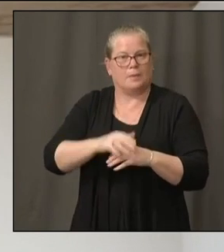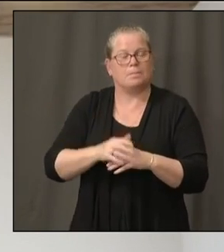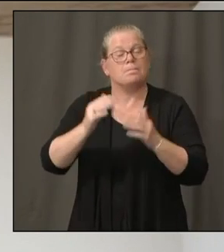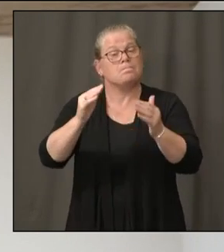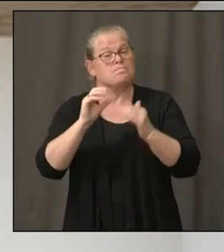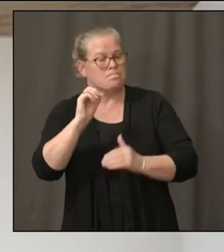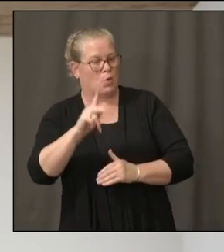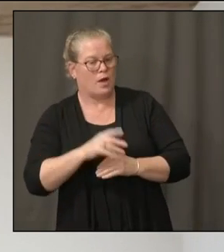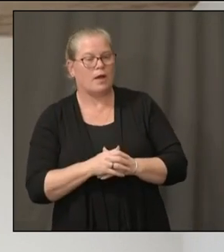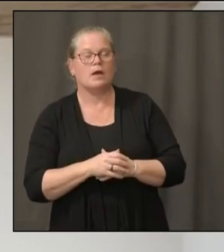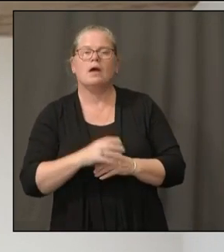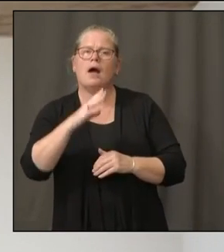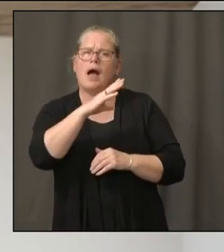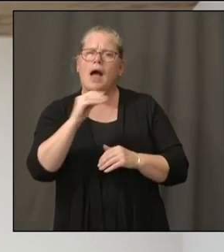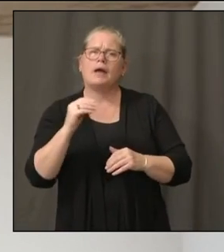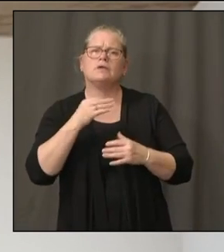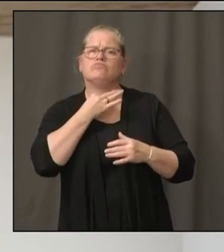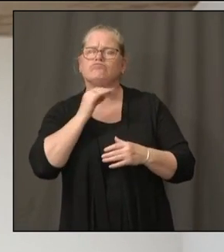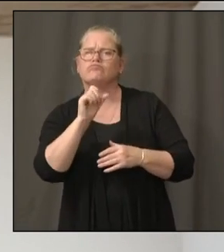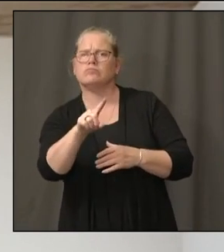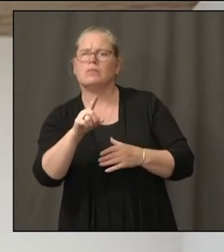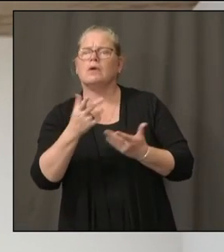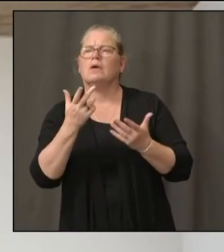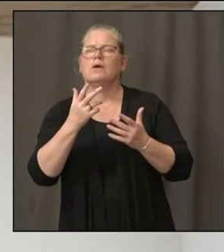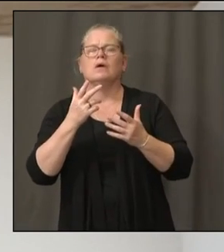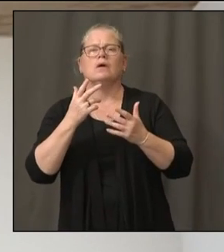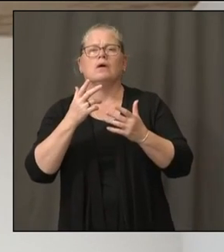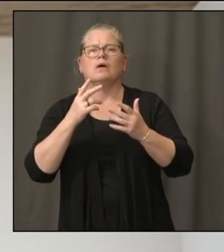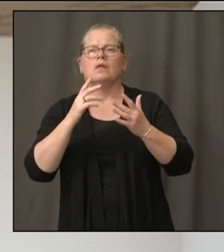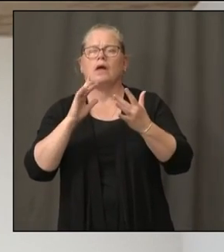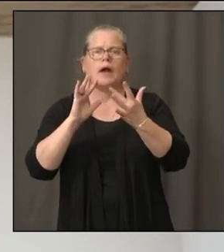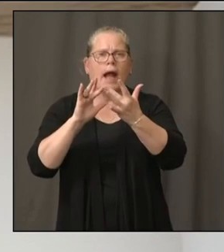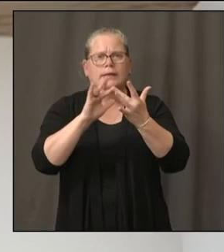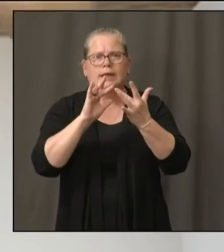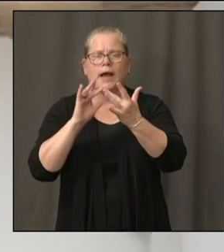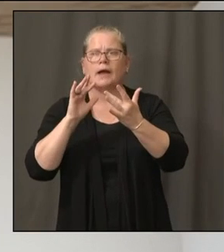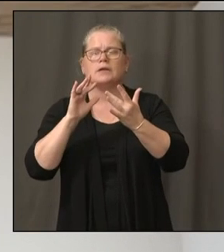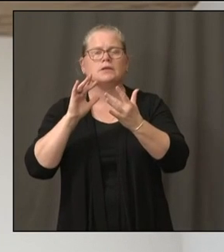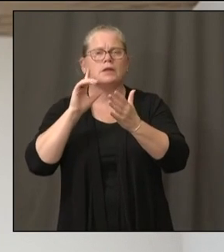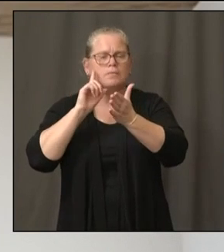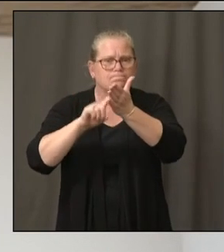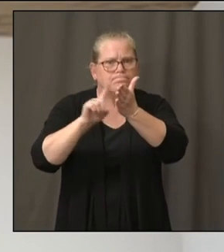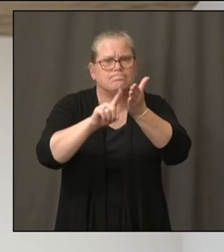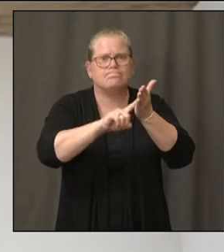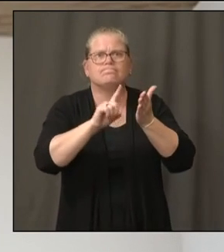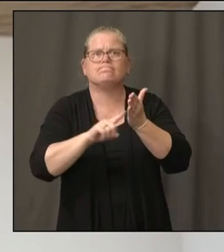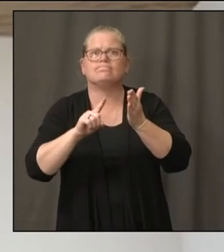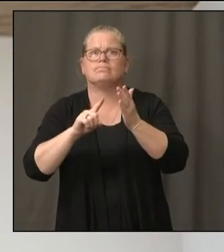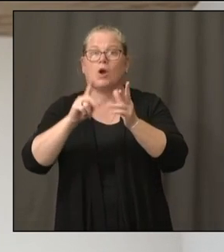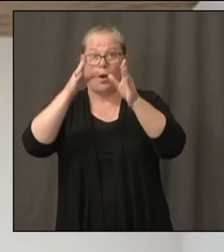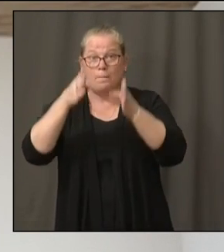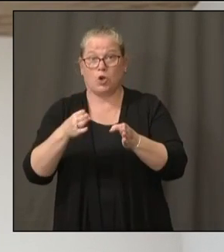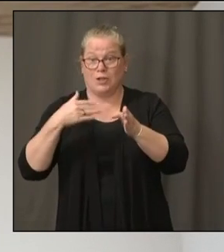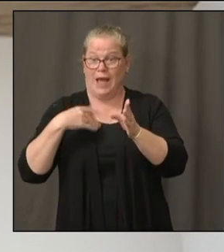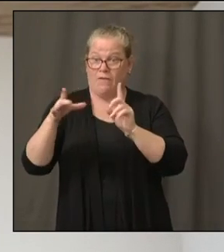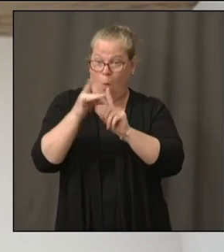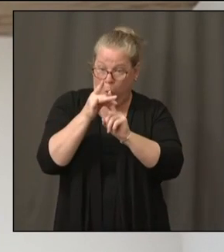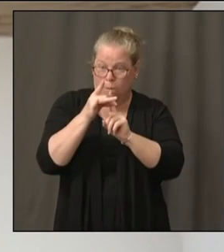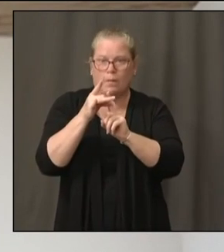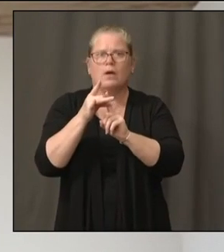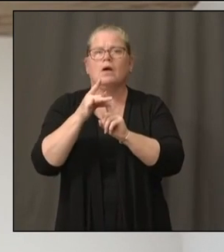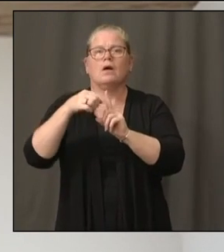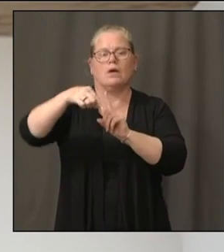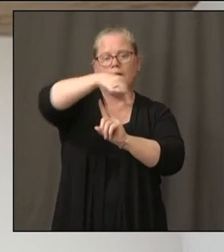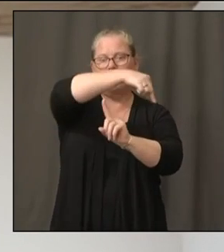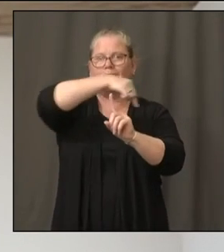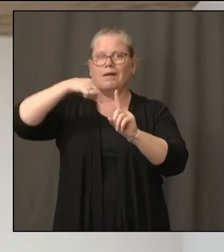Well, actually, we're very fortunate. Contact tracing works best when the number of cases